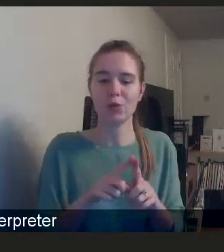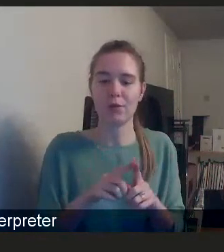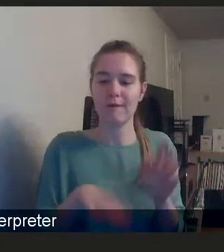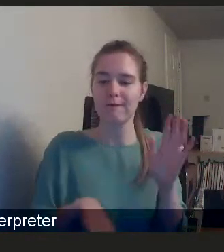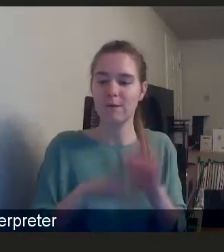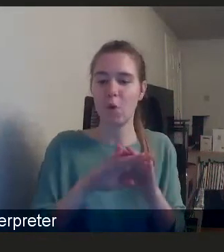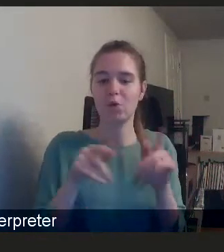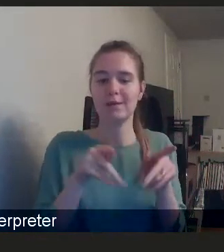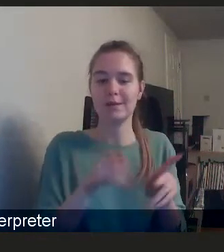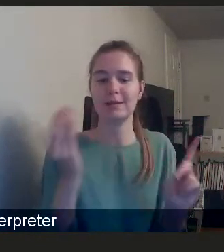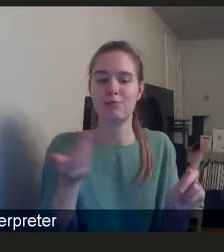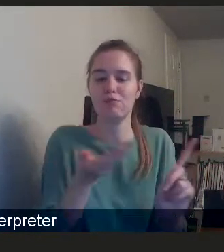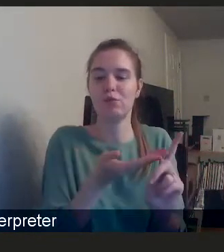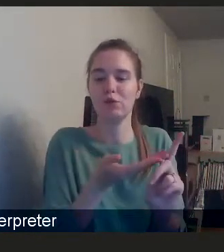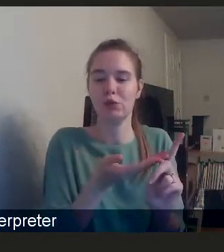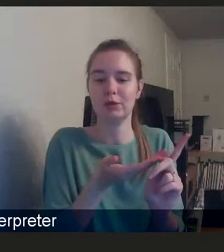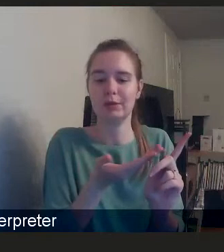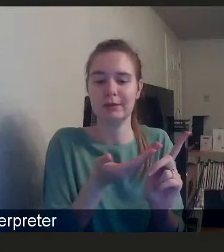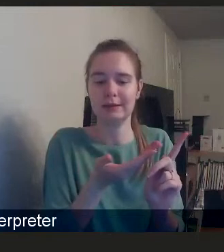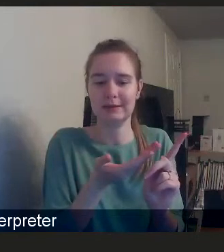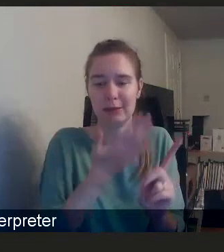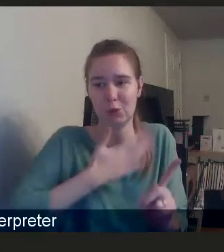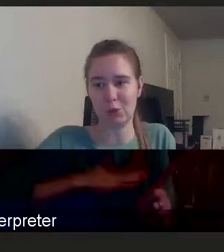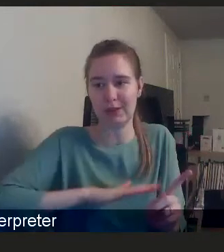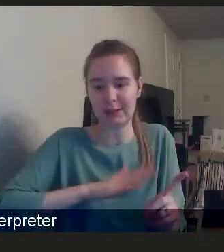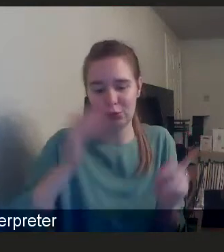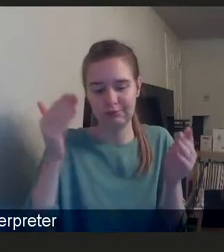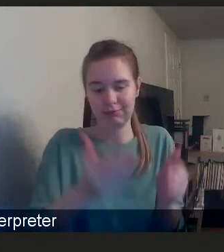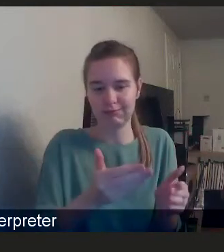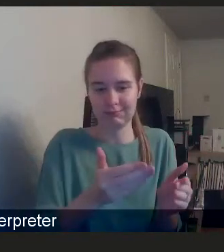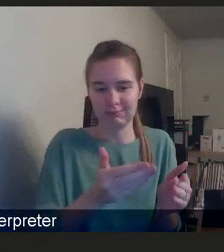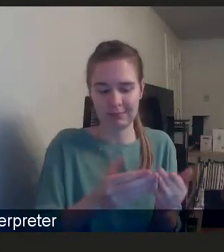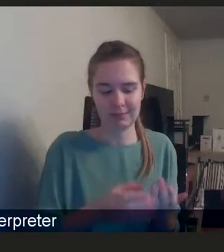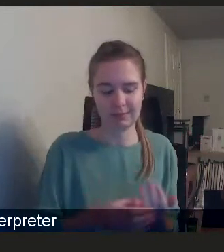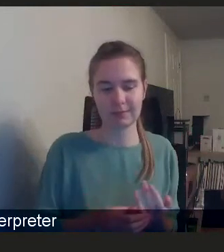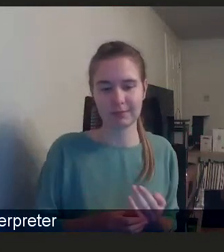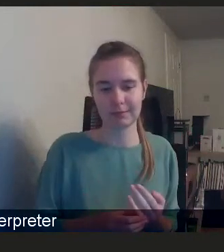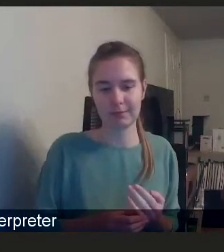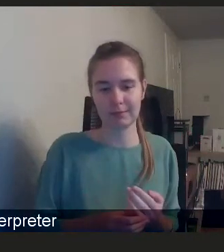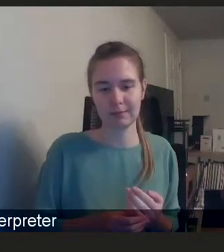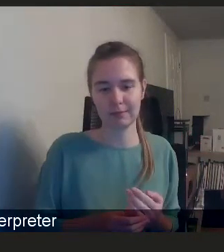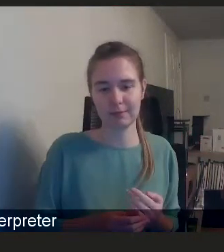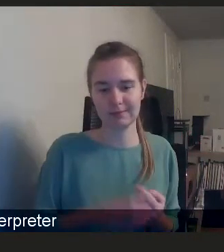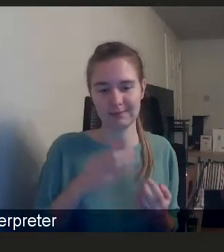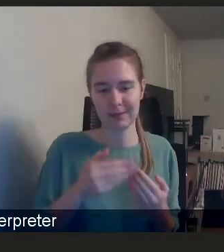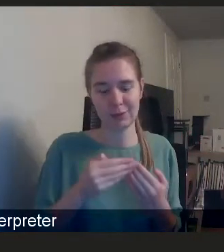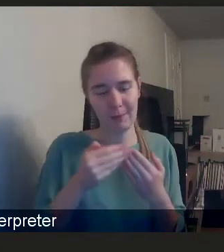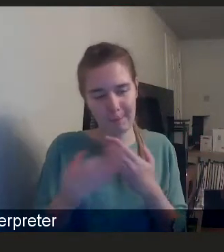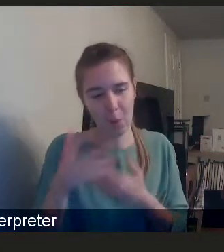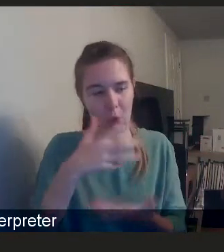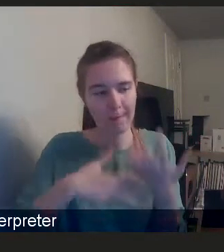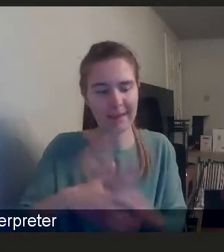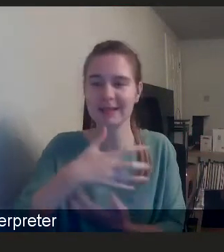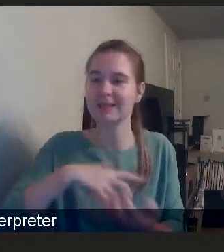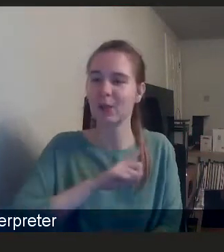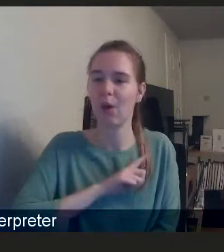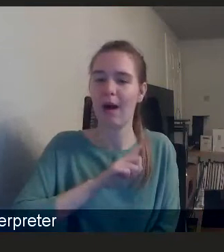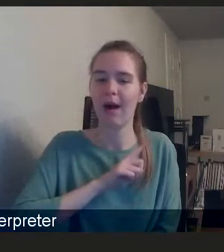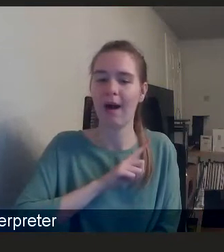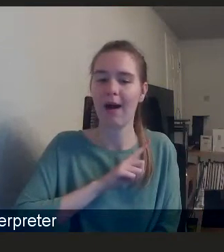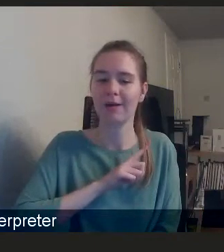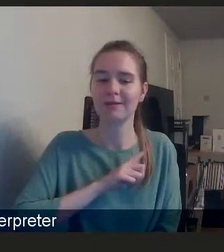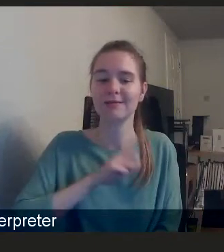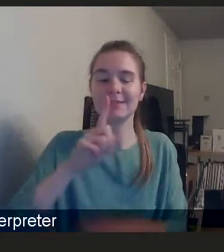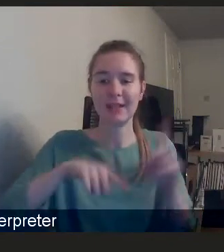approach that you effectively need to take. There's further complexity within this because there's diversity within the